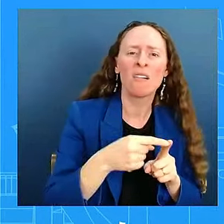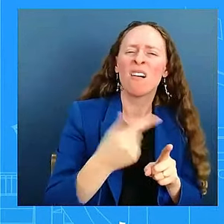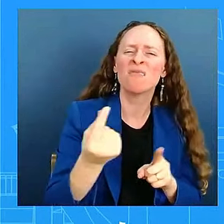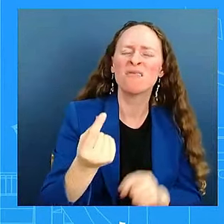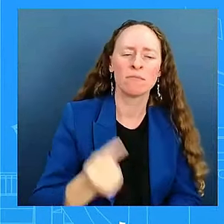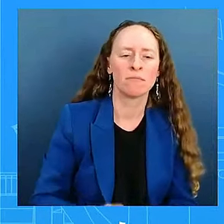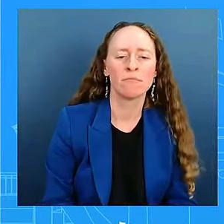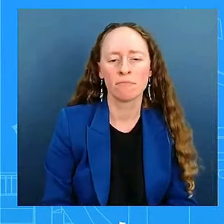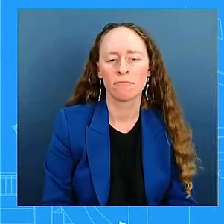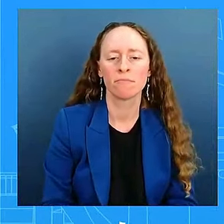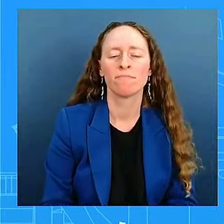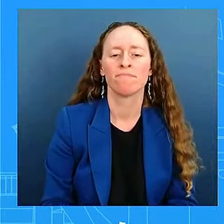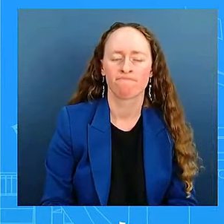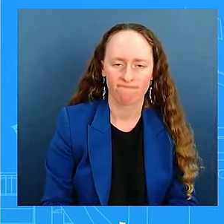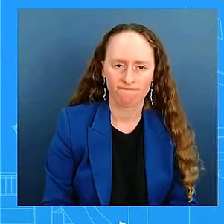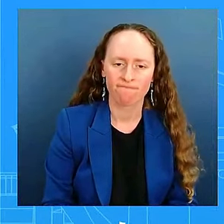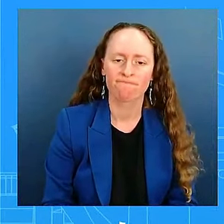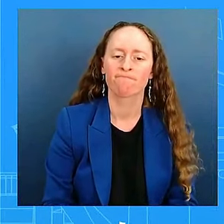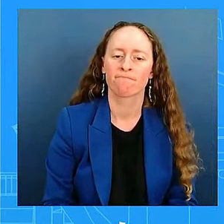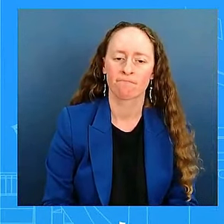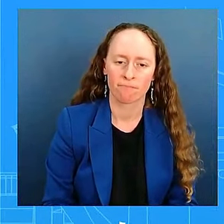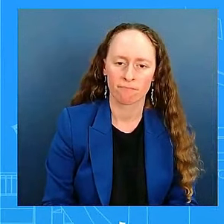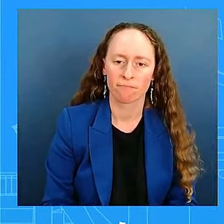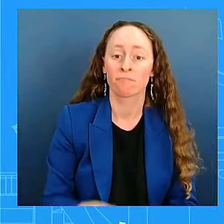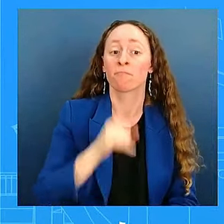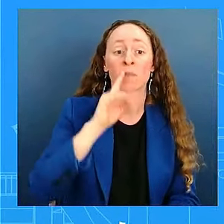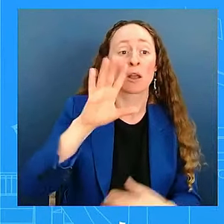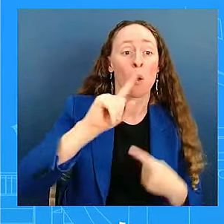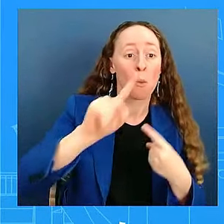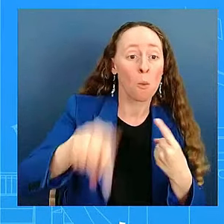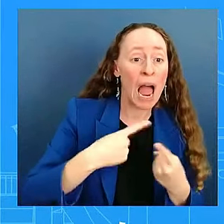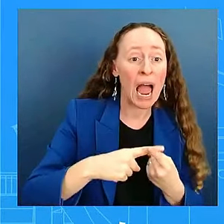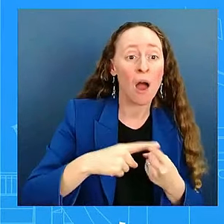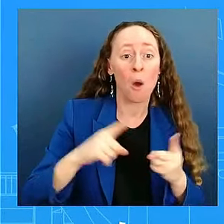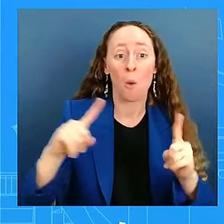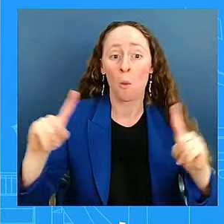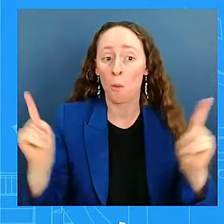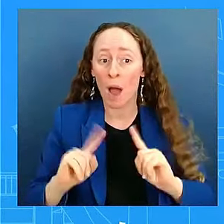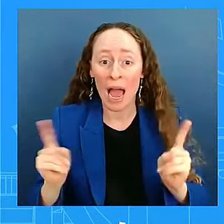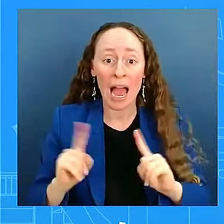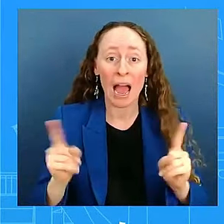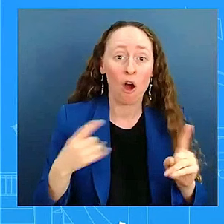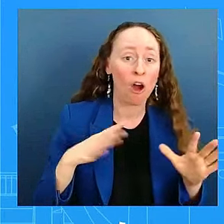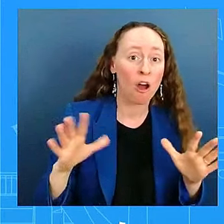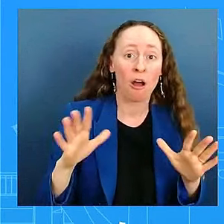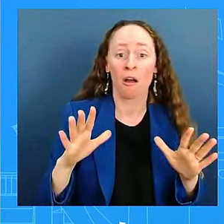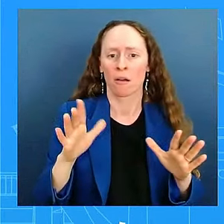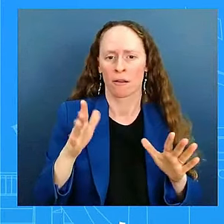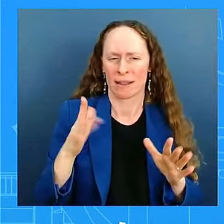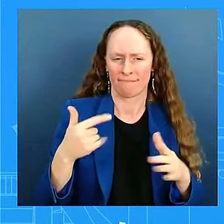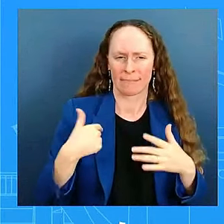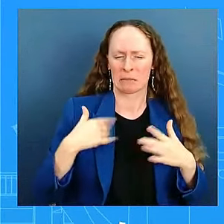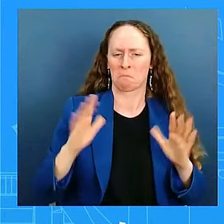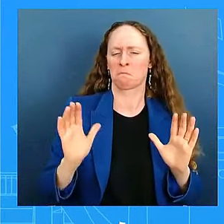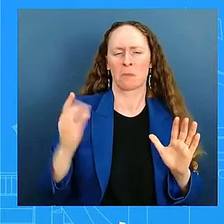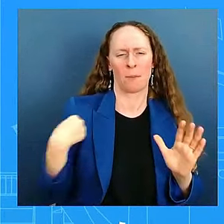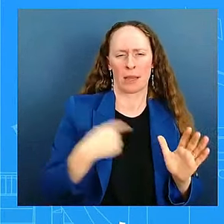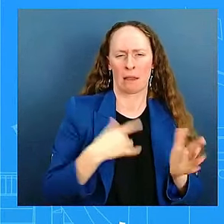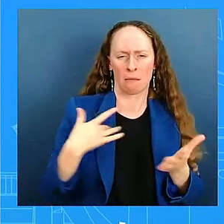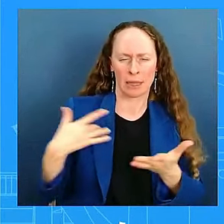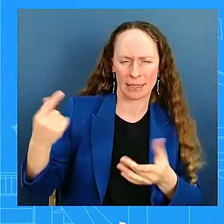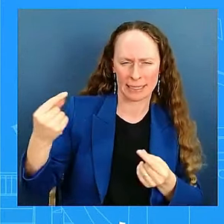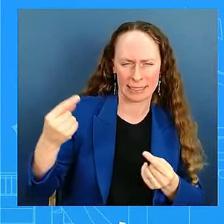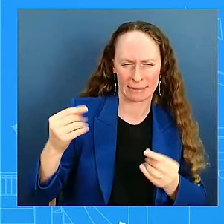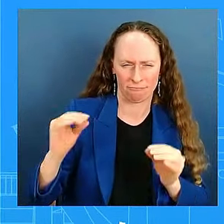to go and when to go is a decision that must be calibrated according to the capabilities and needs on the